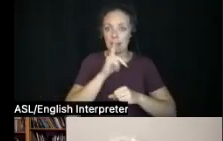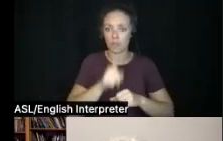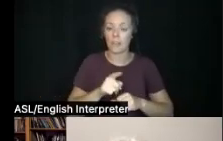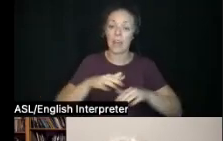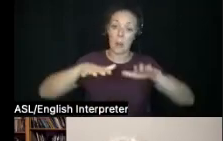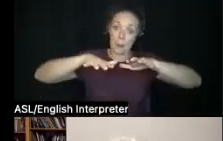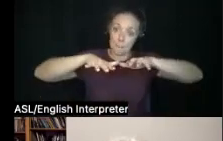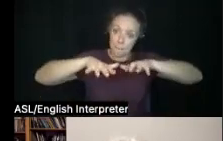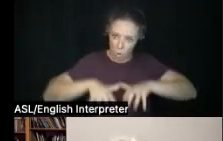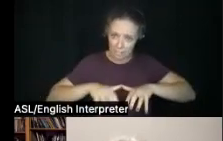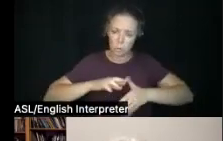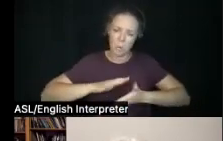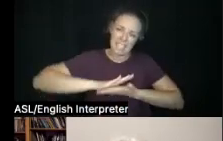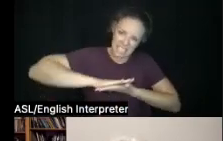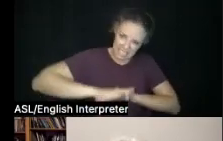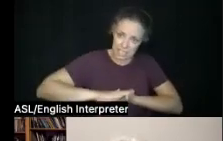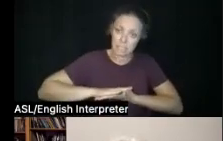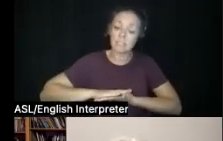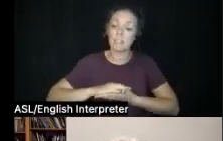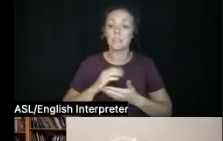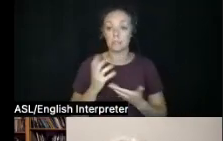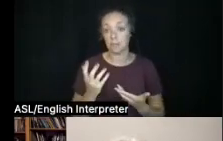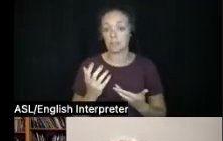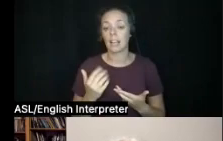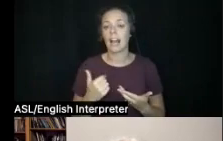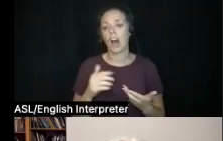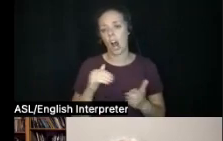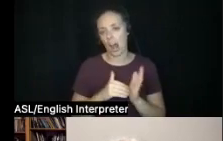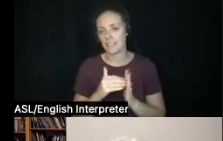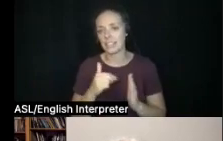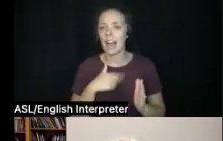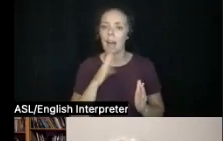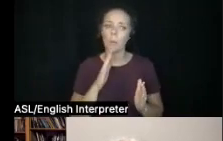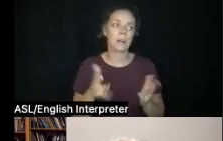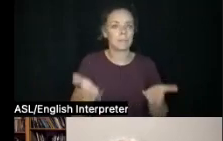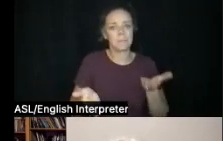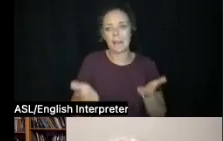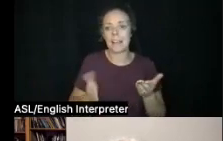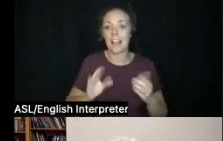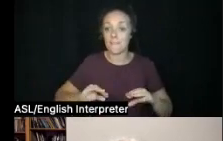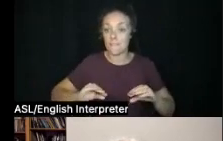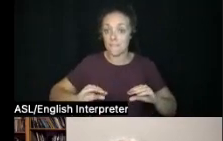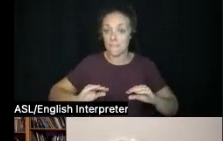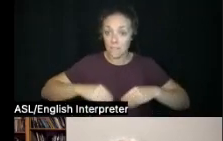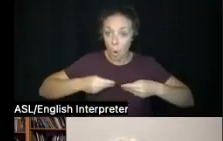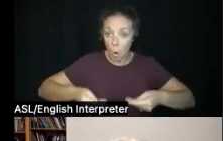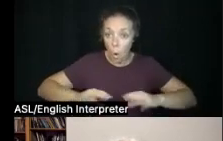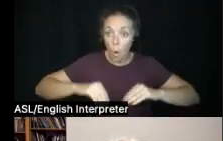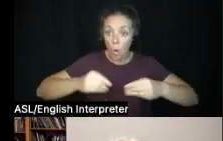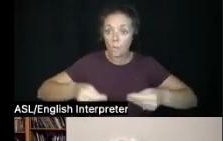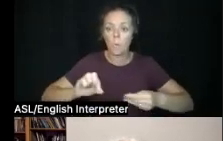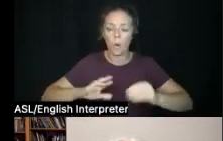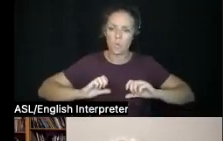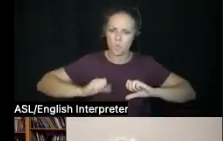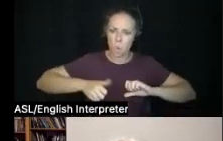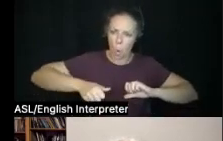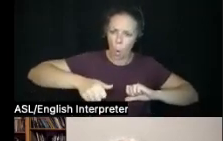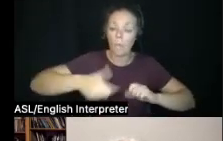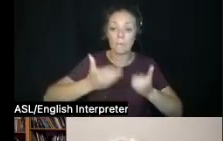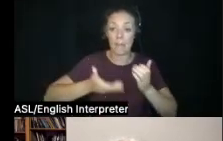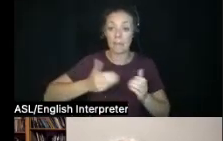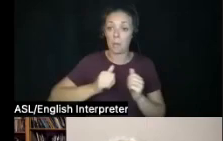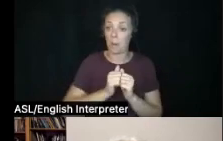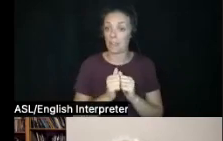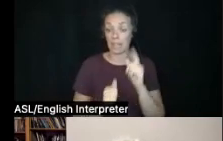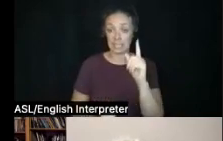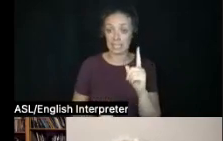very tightly. And so often I'll kind of fold or roll, sometimes around a stick, sometimes just in the